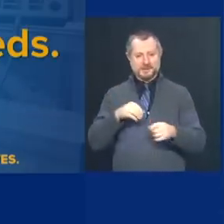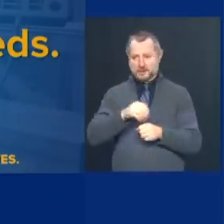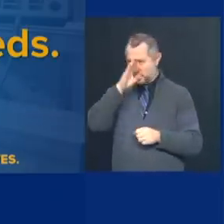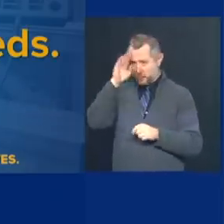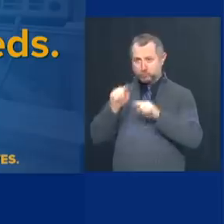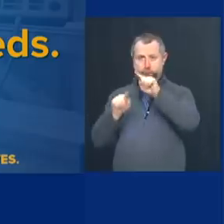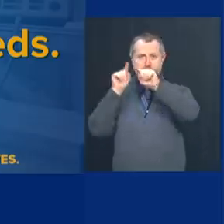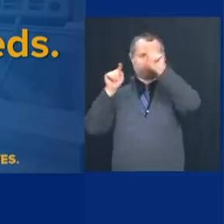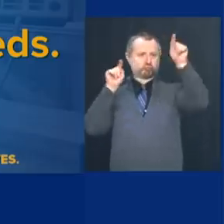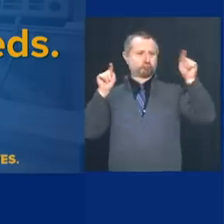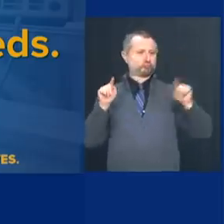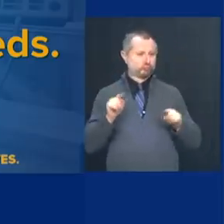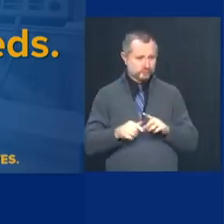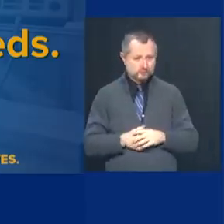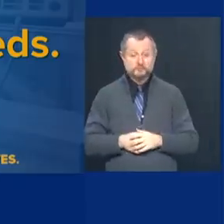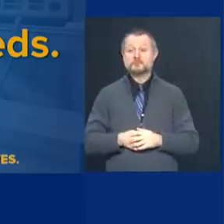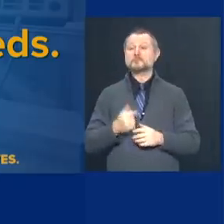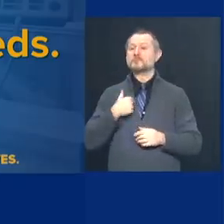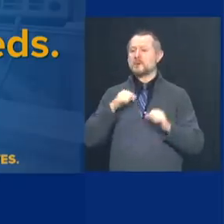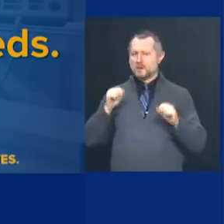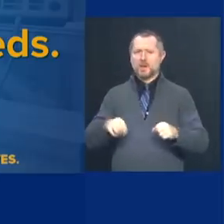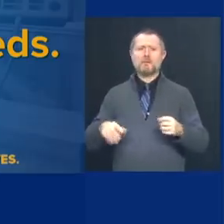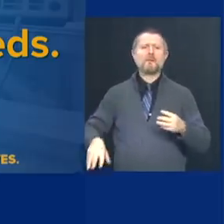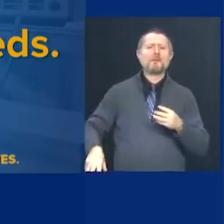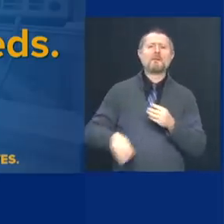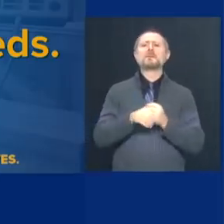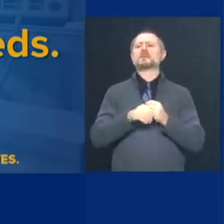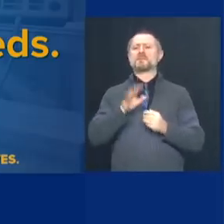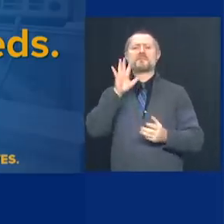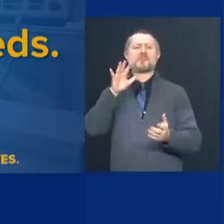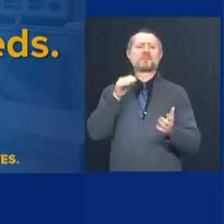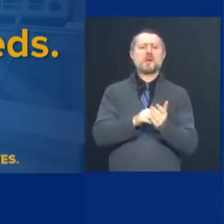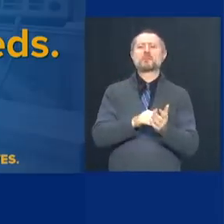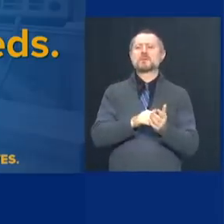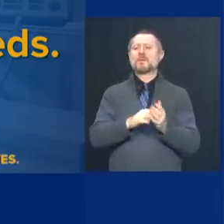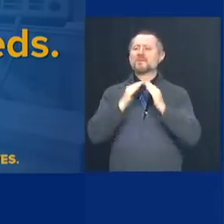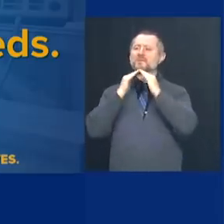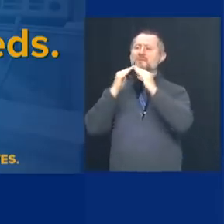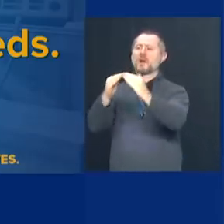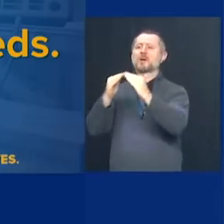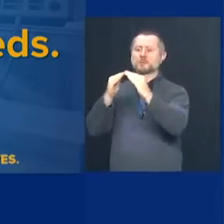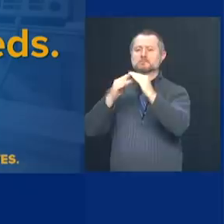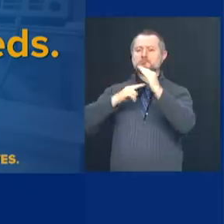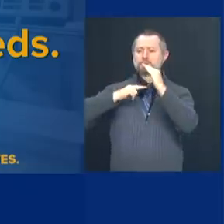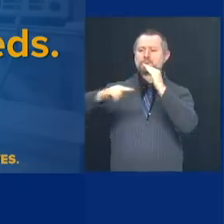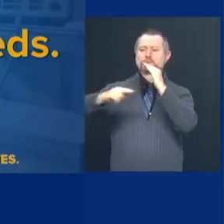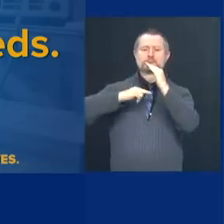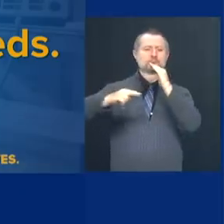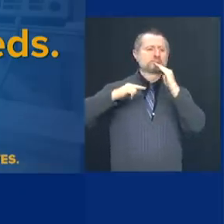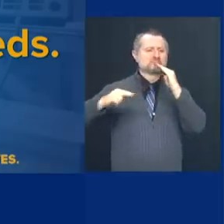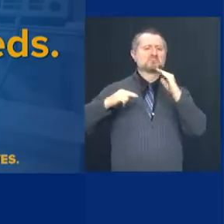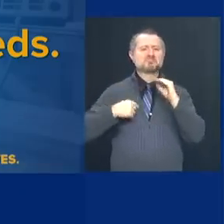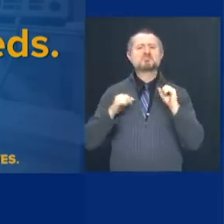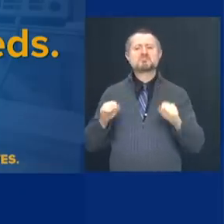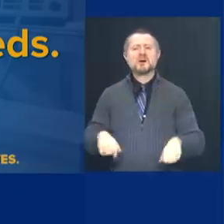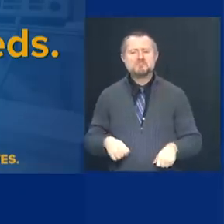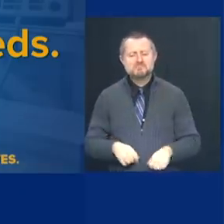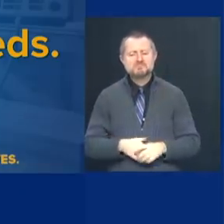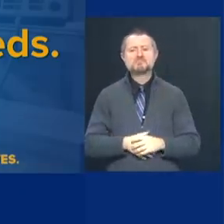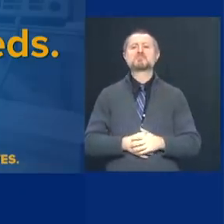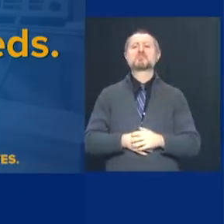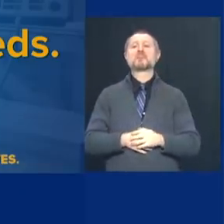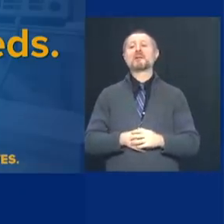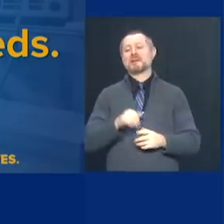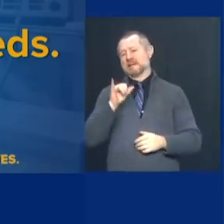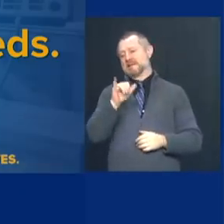We can also add 5,000 additional field hospital beds. That would be, from my point of view, the